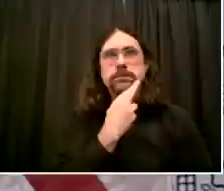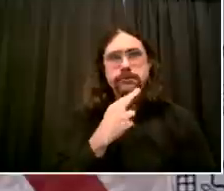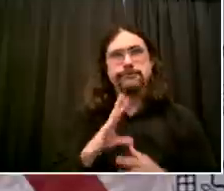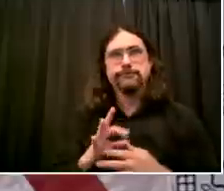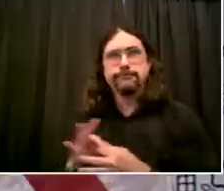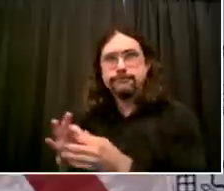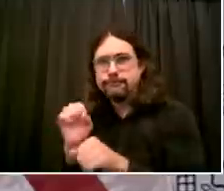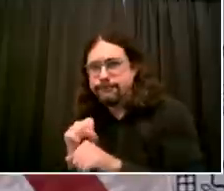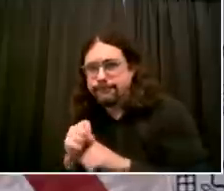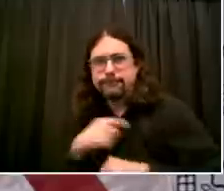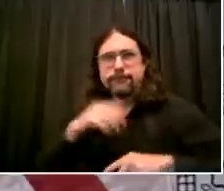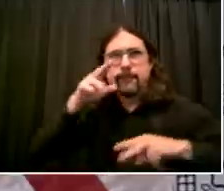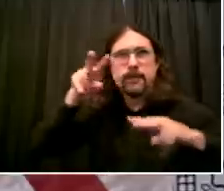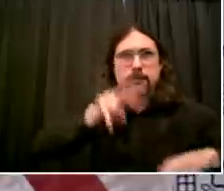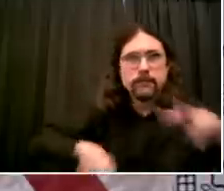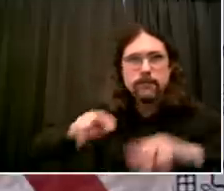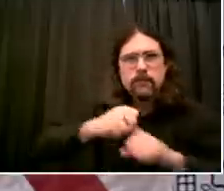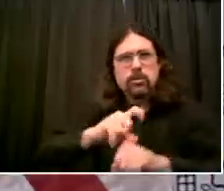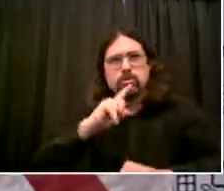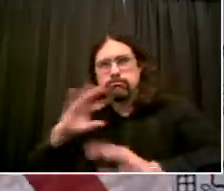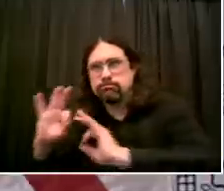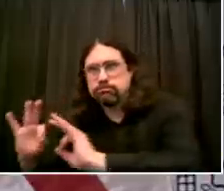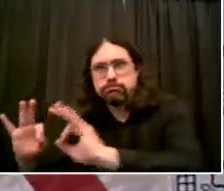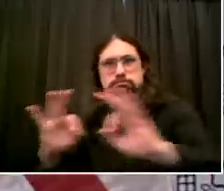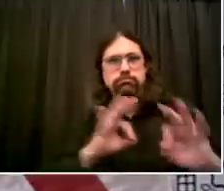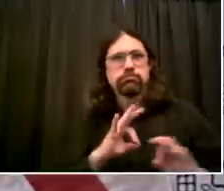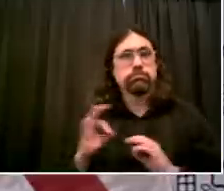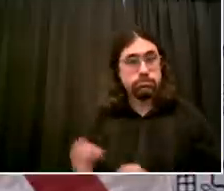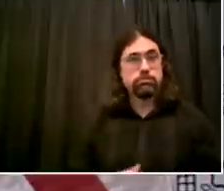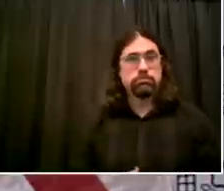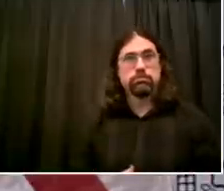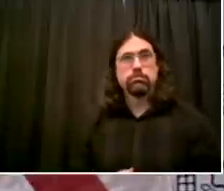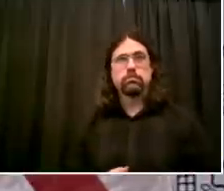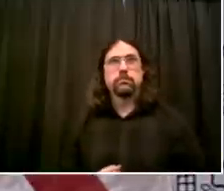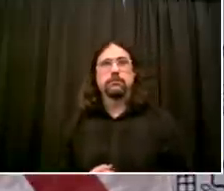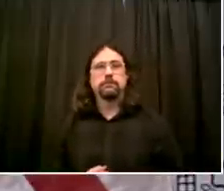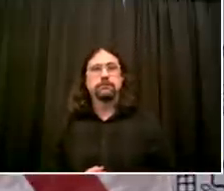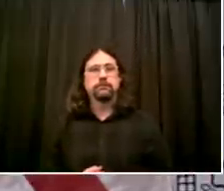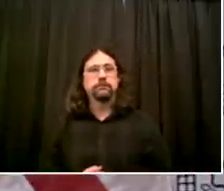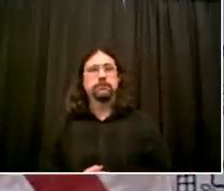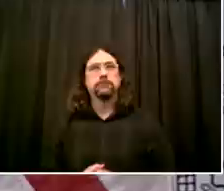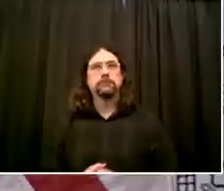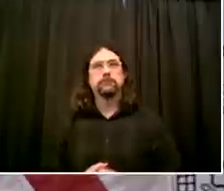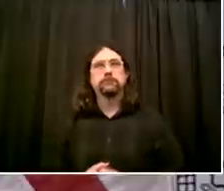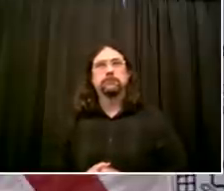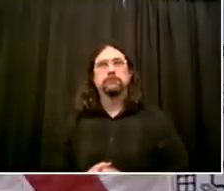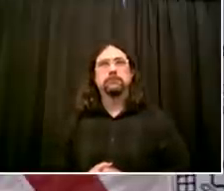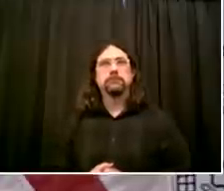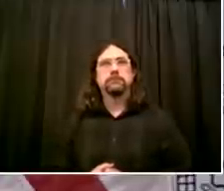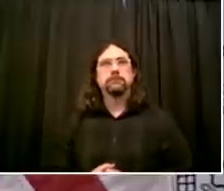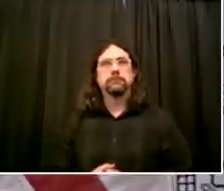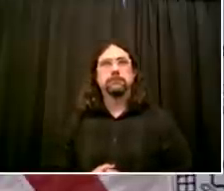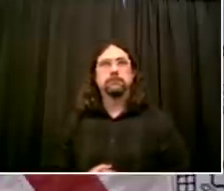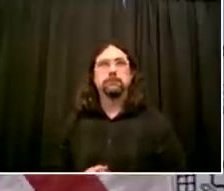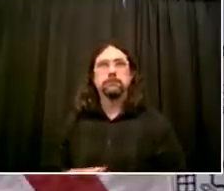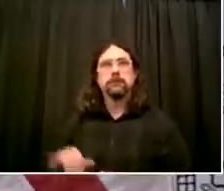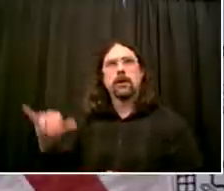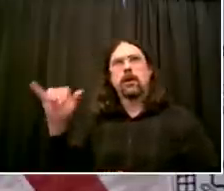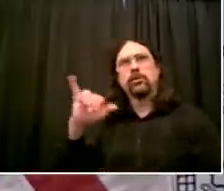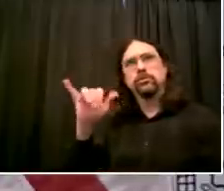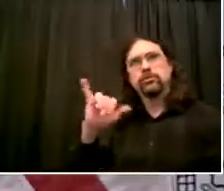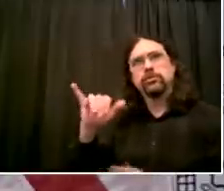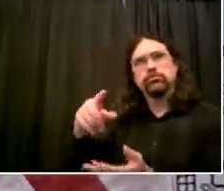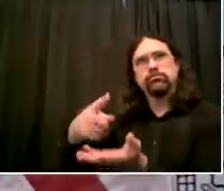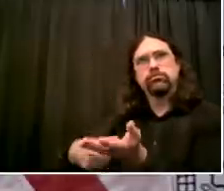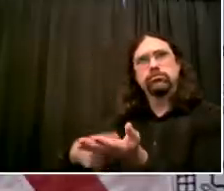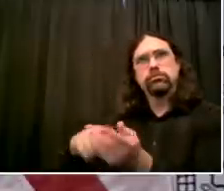Sean, did you have a phone? Yeah, thank you for that. Yeah, I do. You know, while we're talking about phase two starting on Monday, there's other cities around